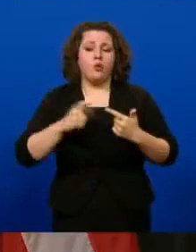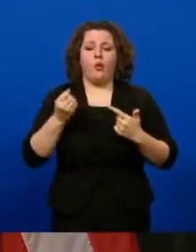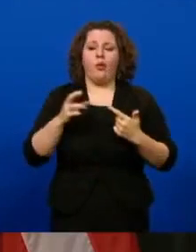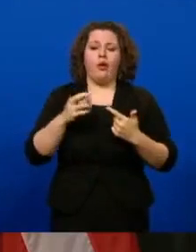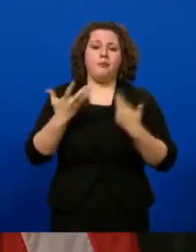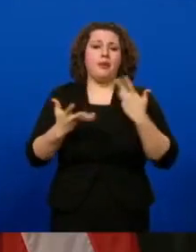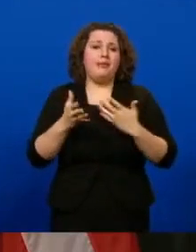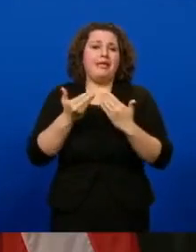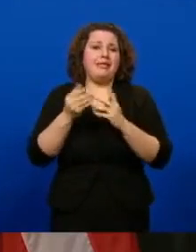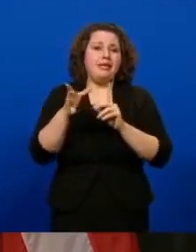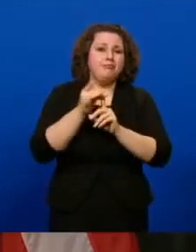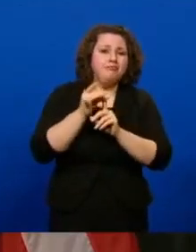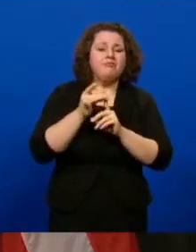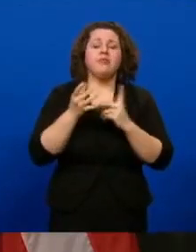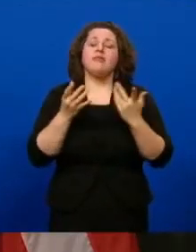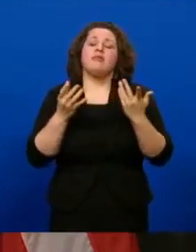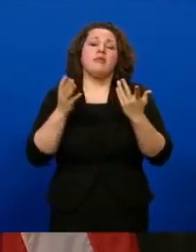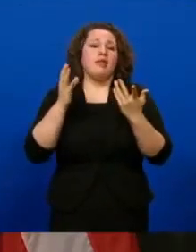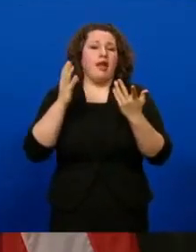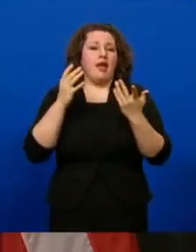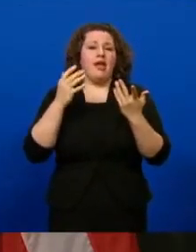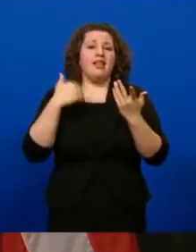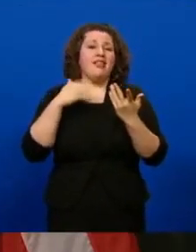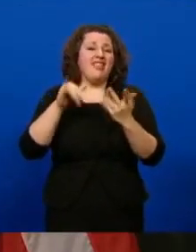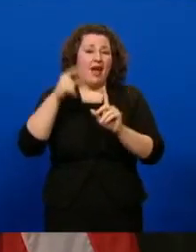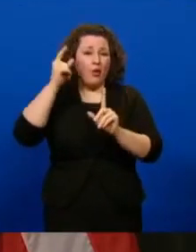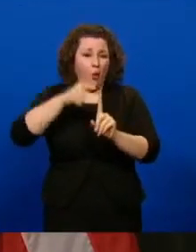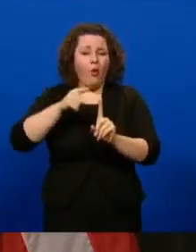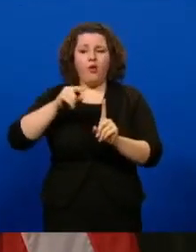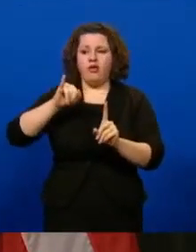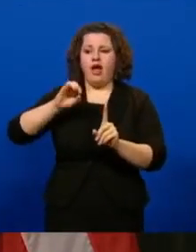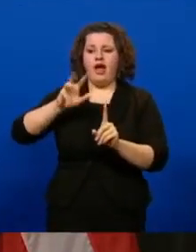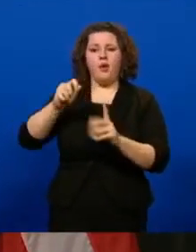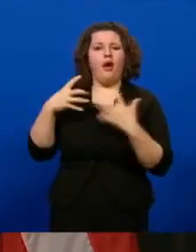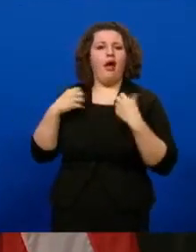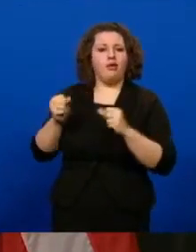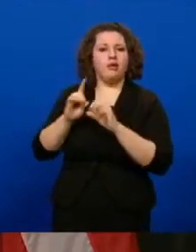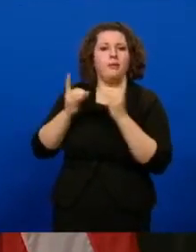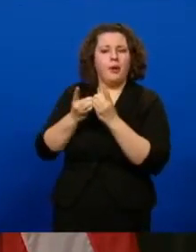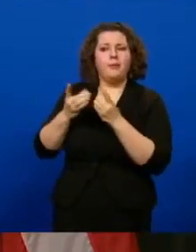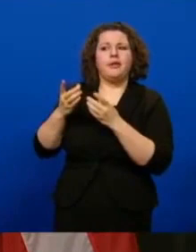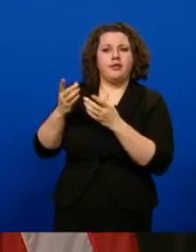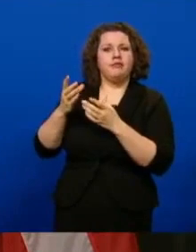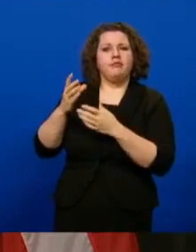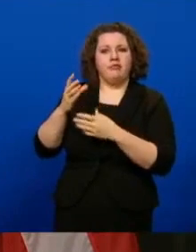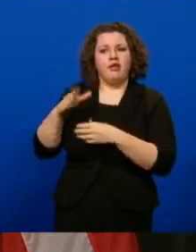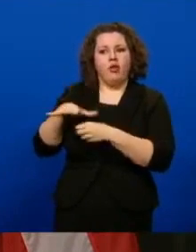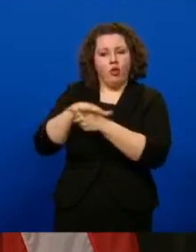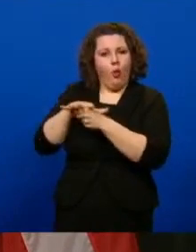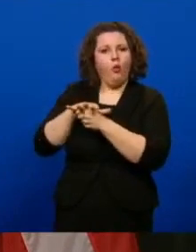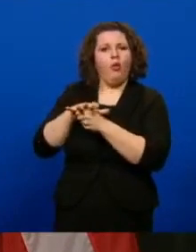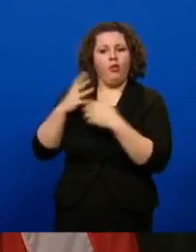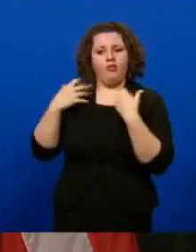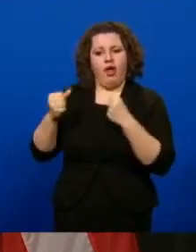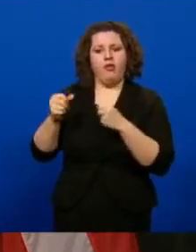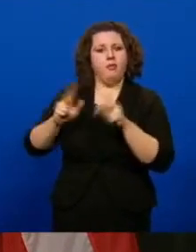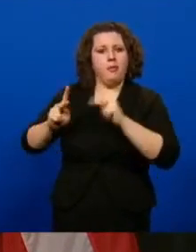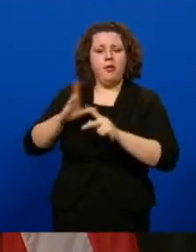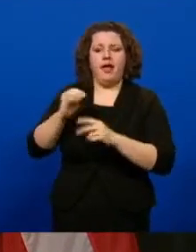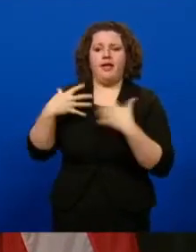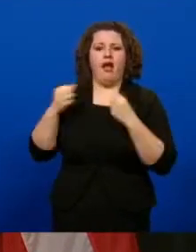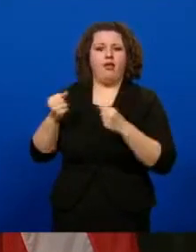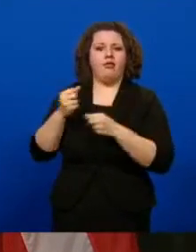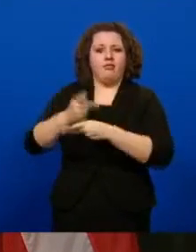And I know that that goal is shared by the Iowa Department of Public Health, local public health officials, and our health care